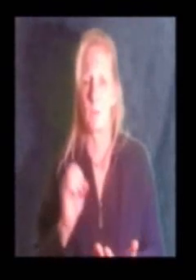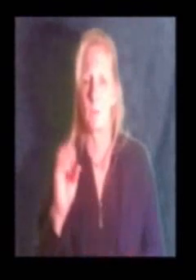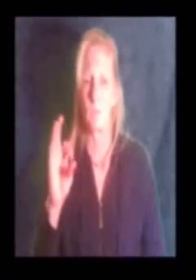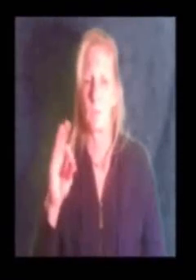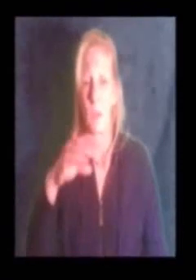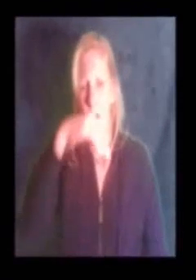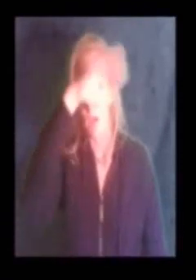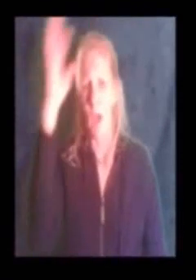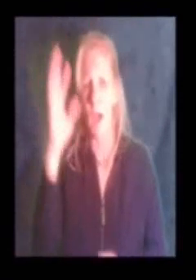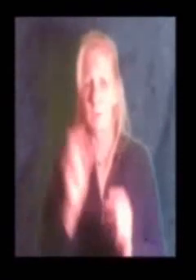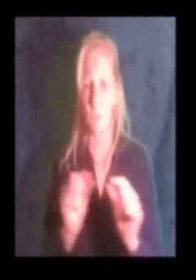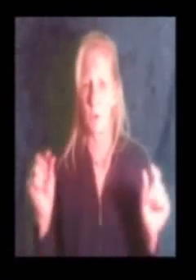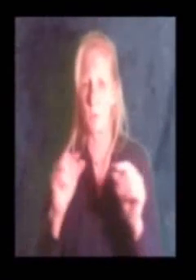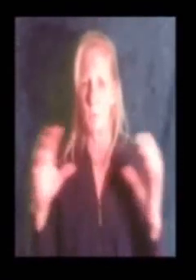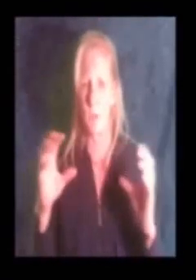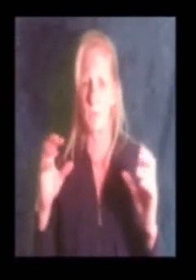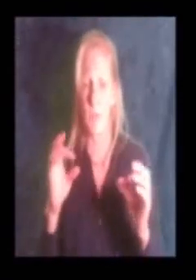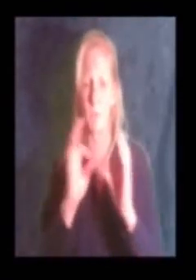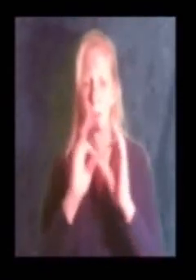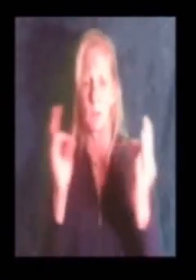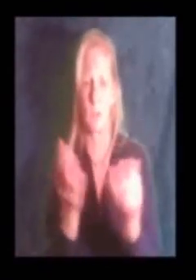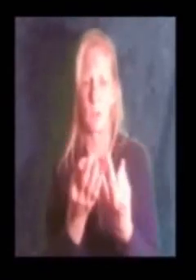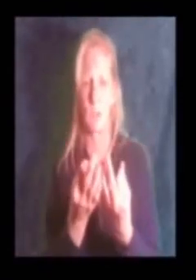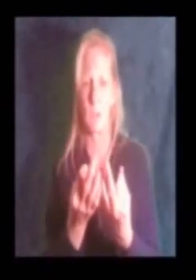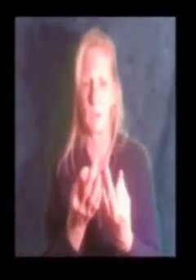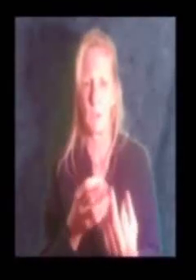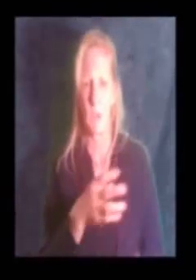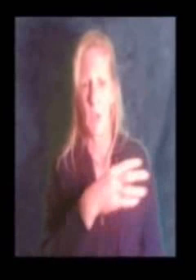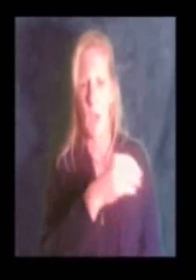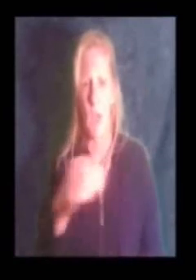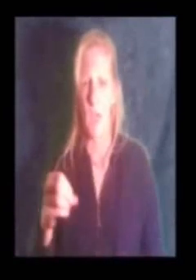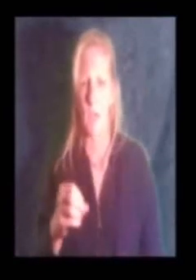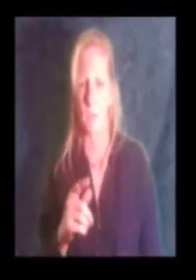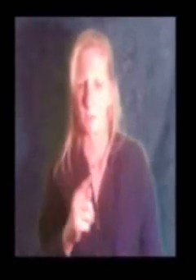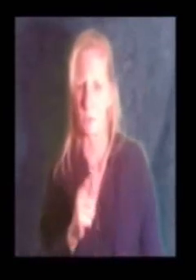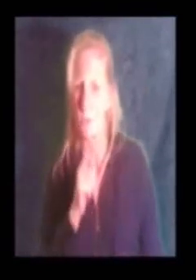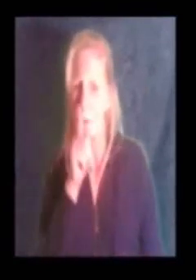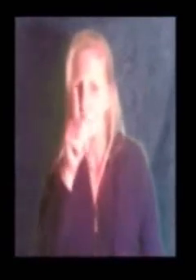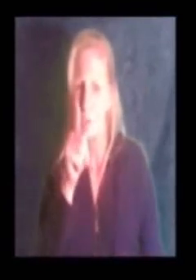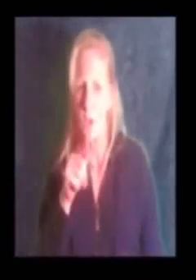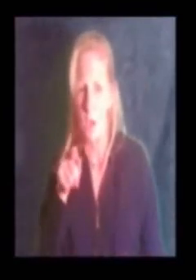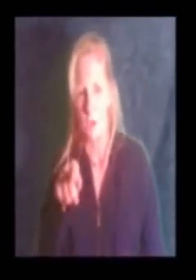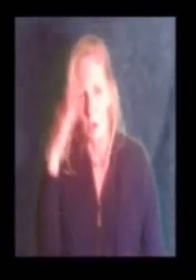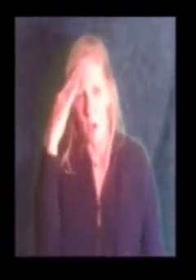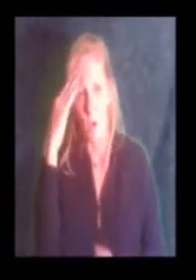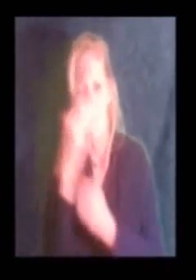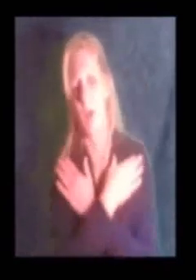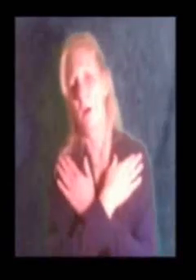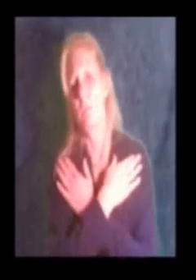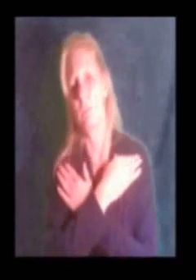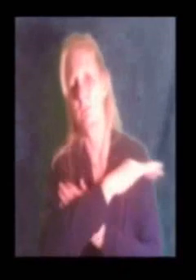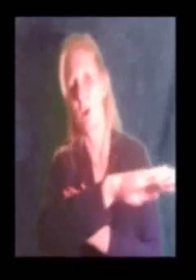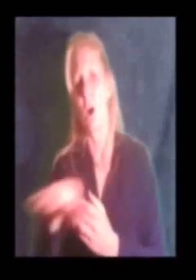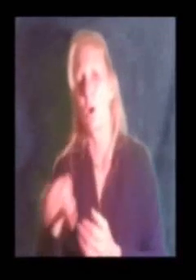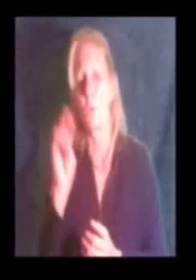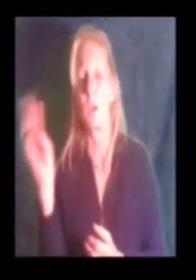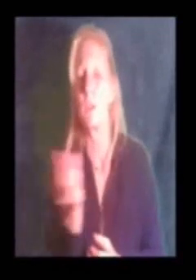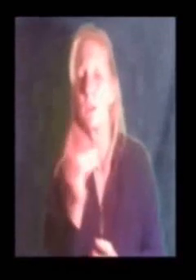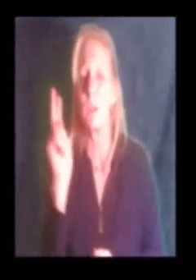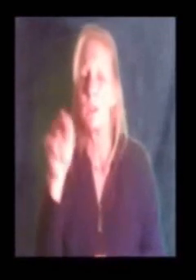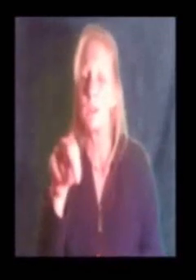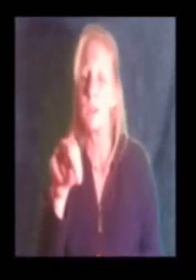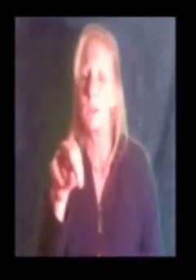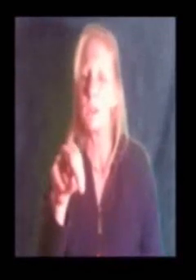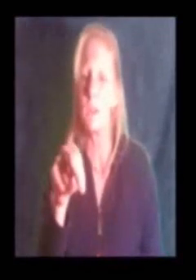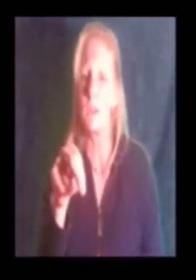God's great big family And the truth, you know love is all we